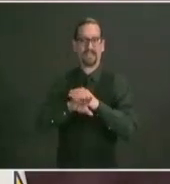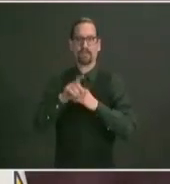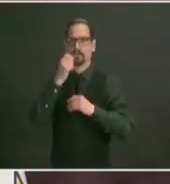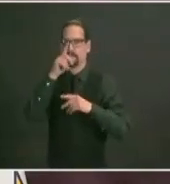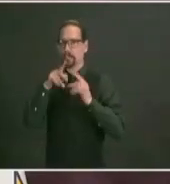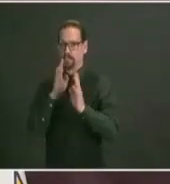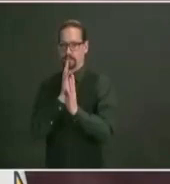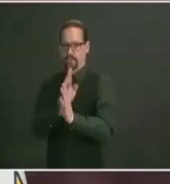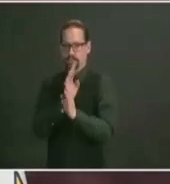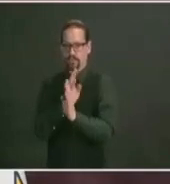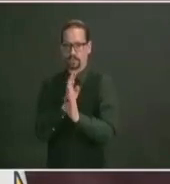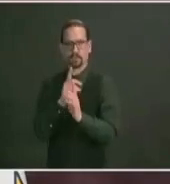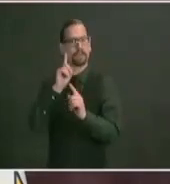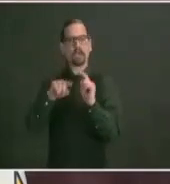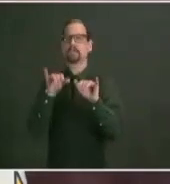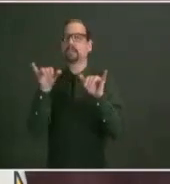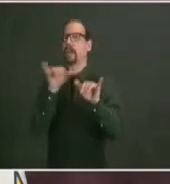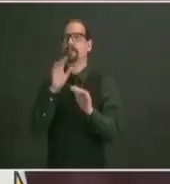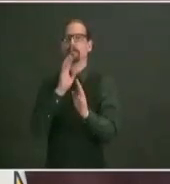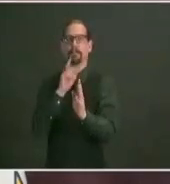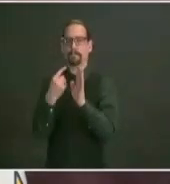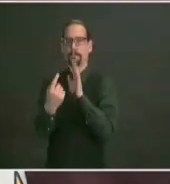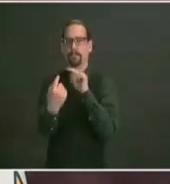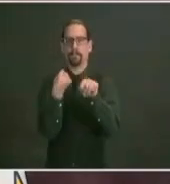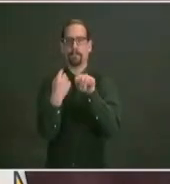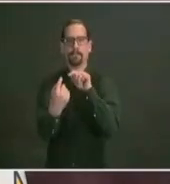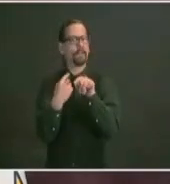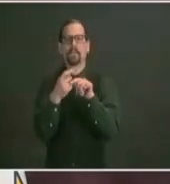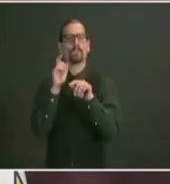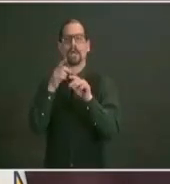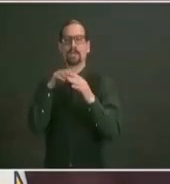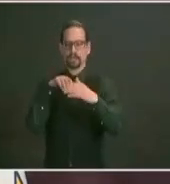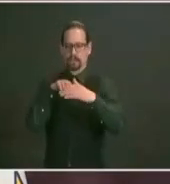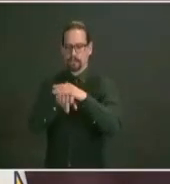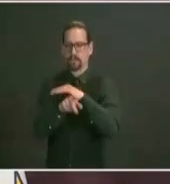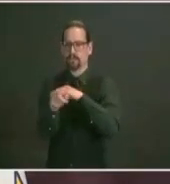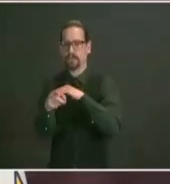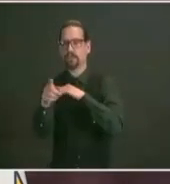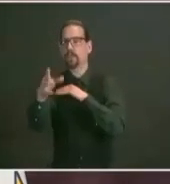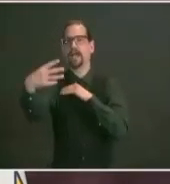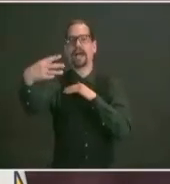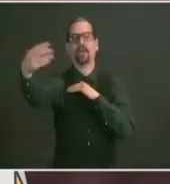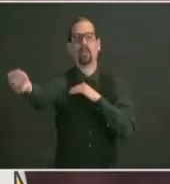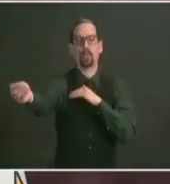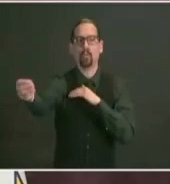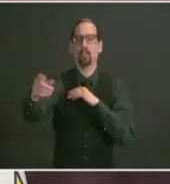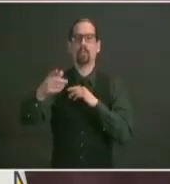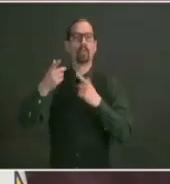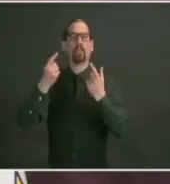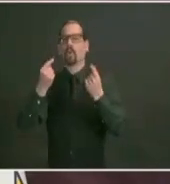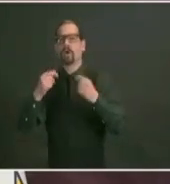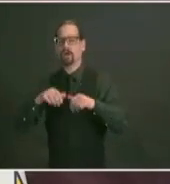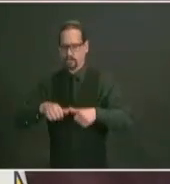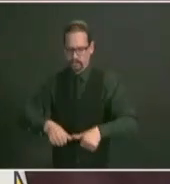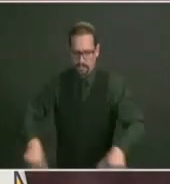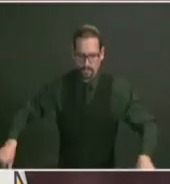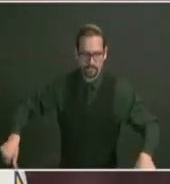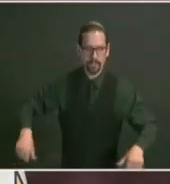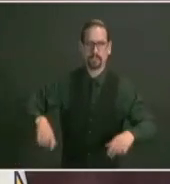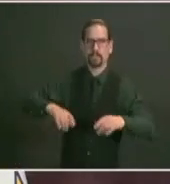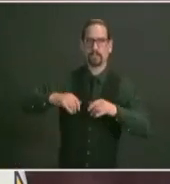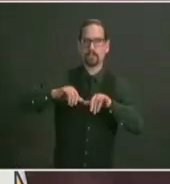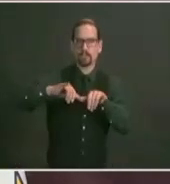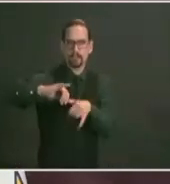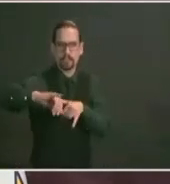ground those are the kinds of things that will be discussed with an event applicant so please again